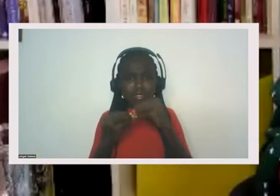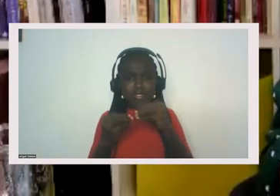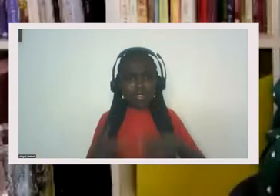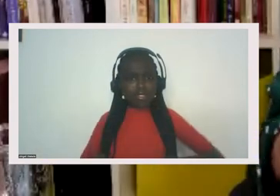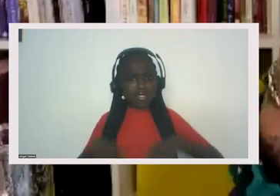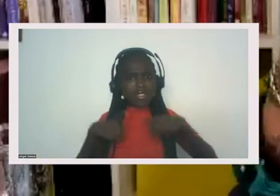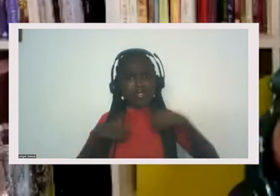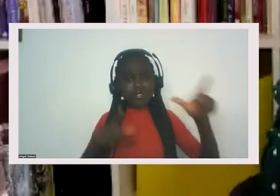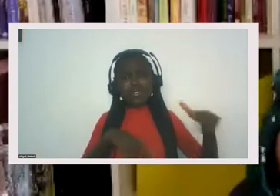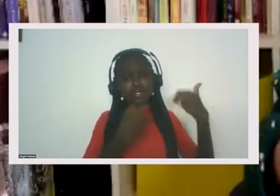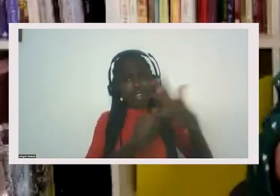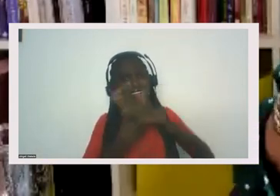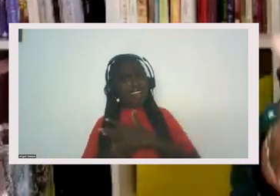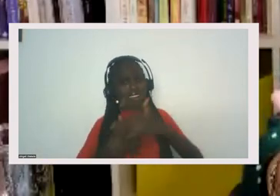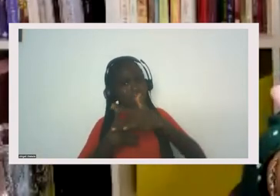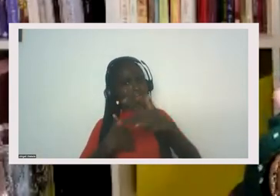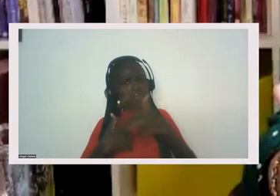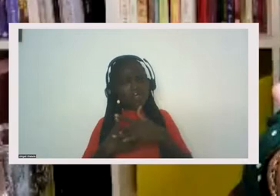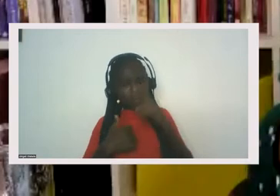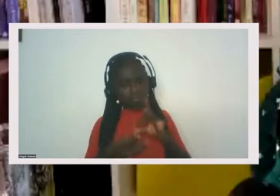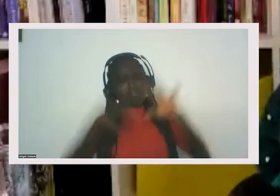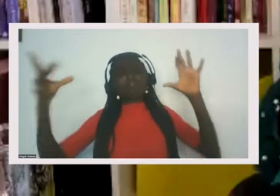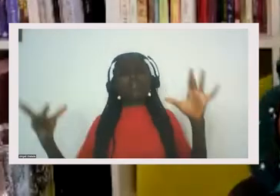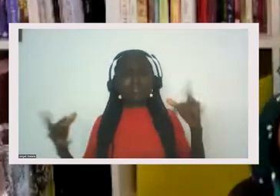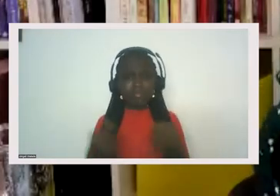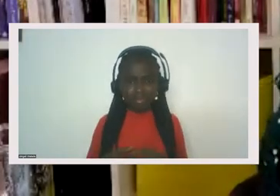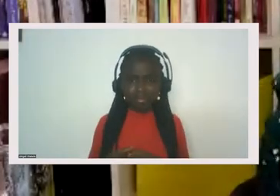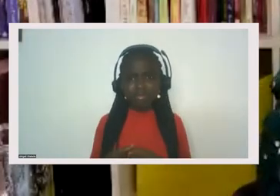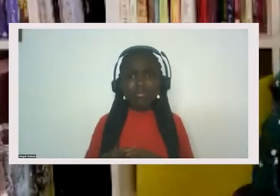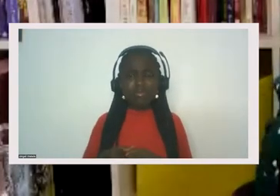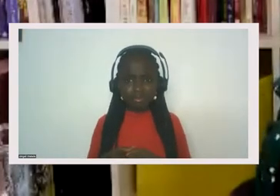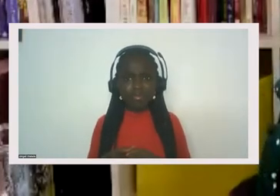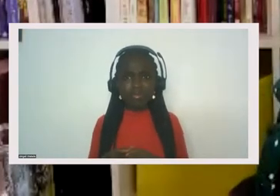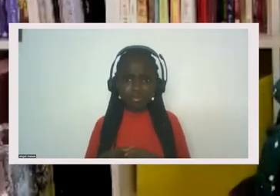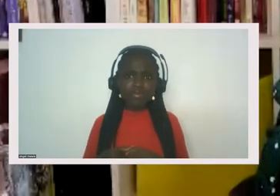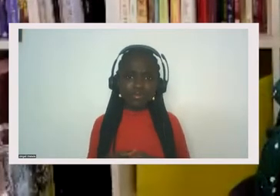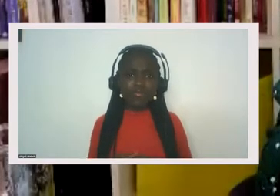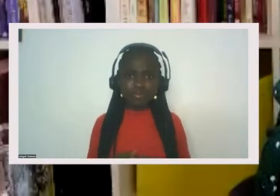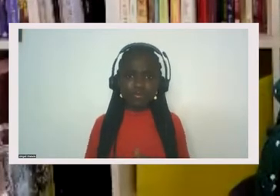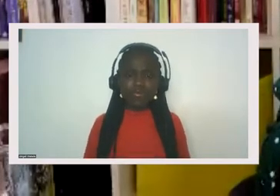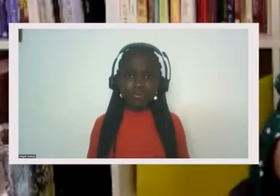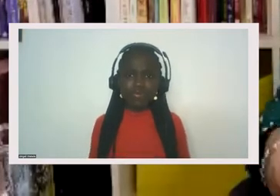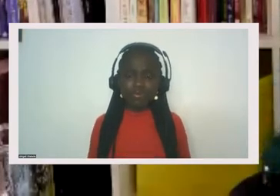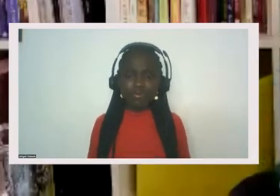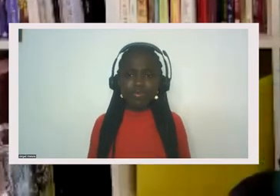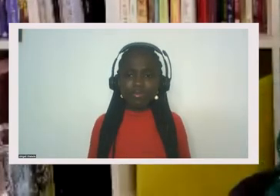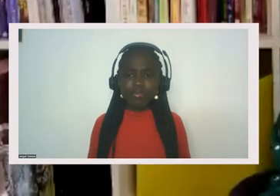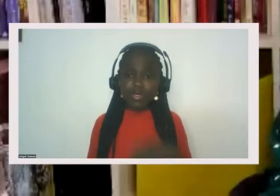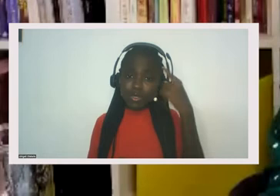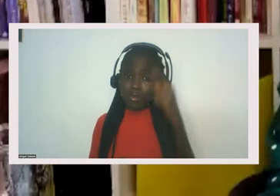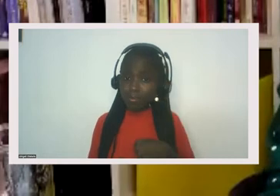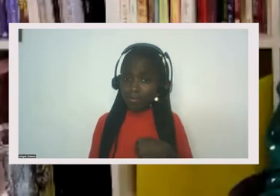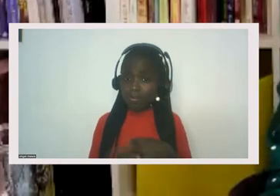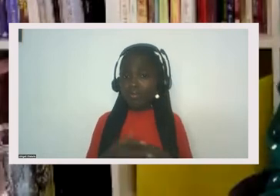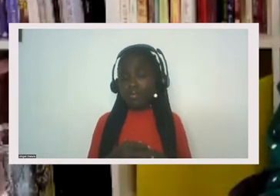oppression and the very dominant culture that we're actually impacted mostly by. Right. So for me,